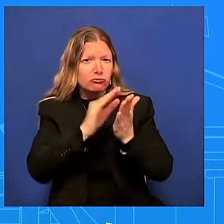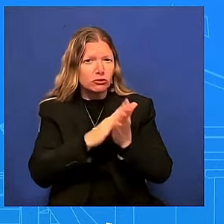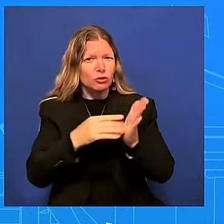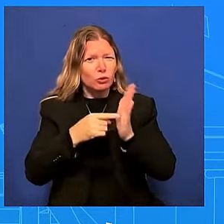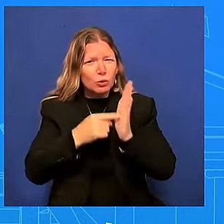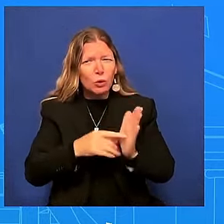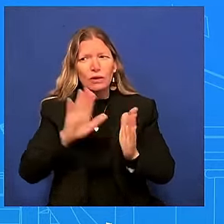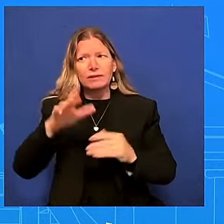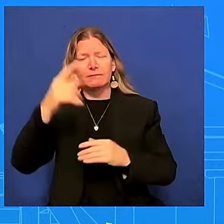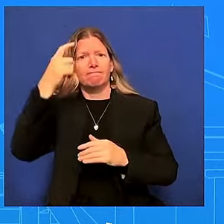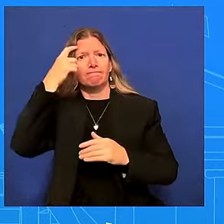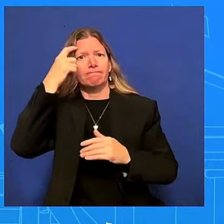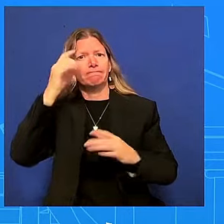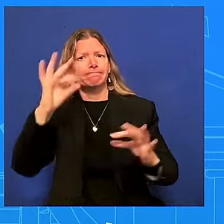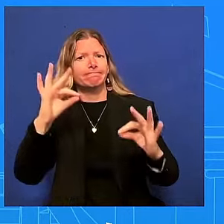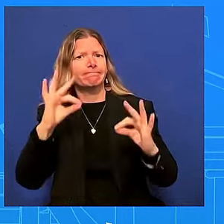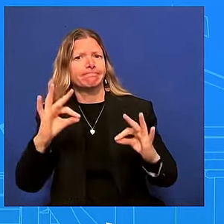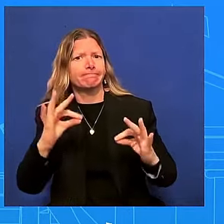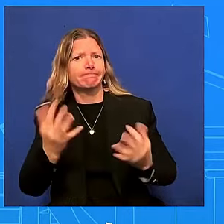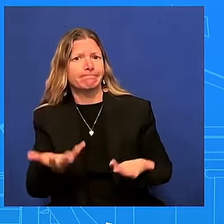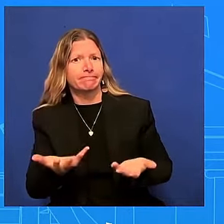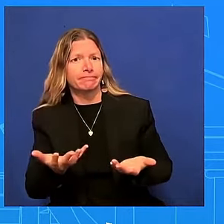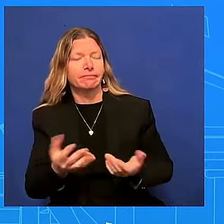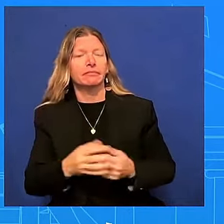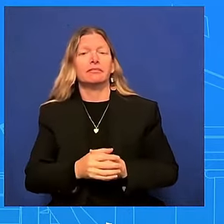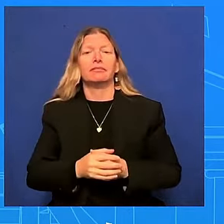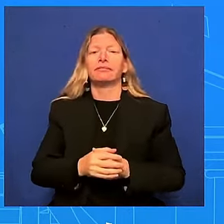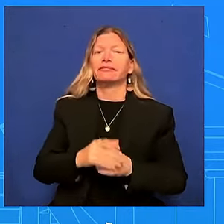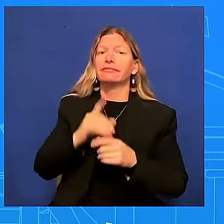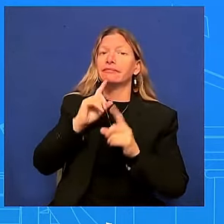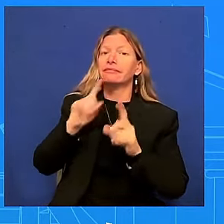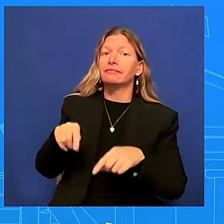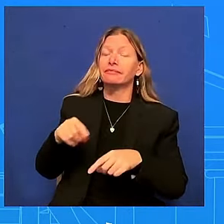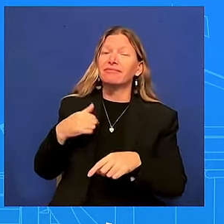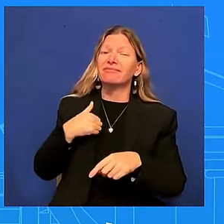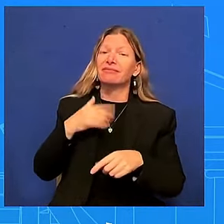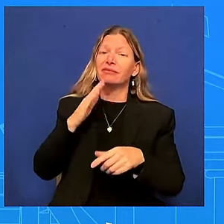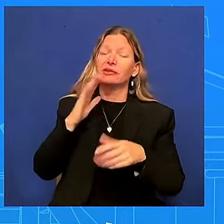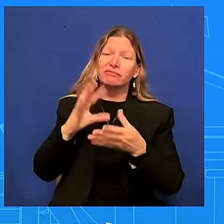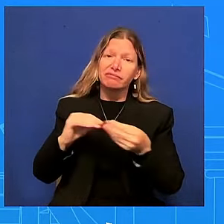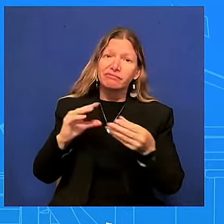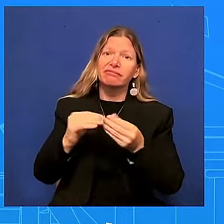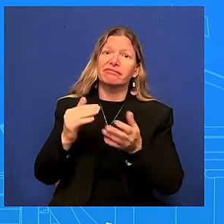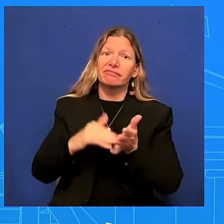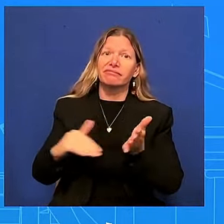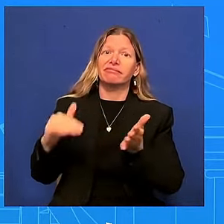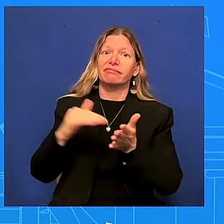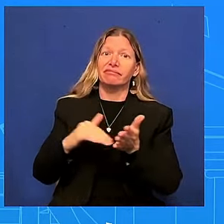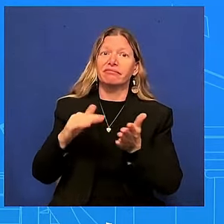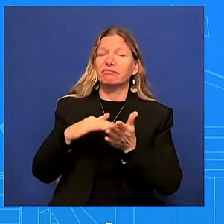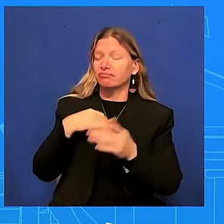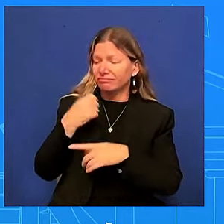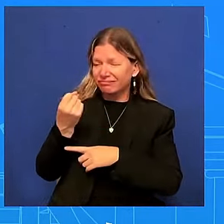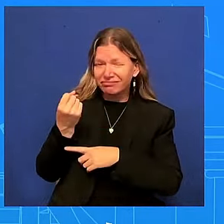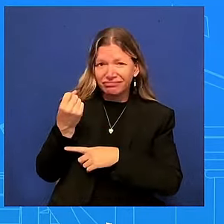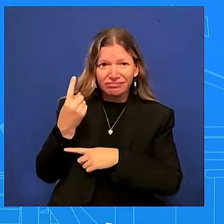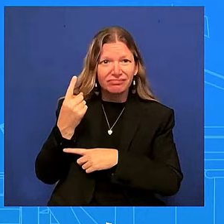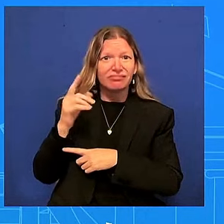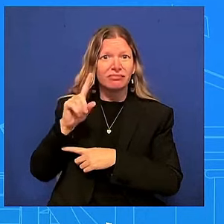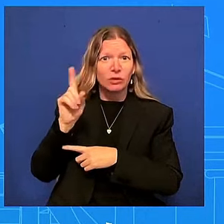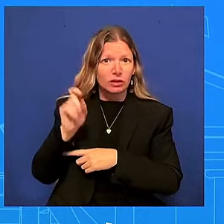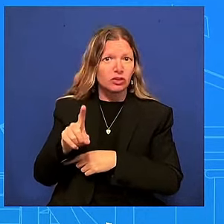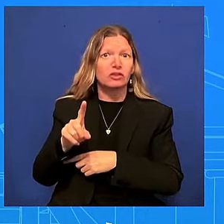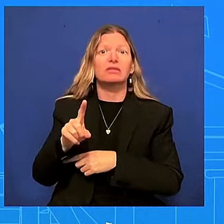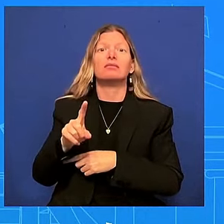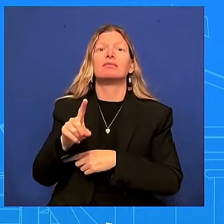get the question it is a fair question to ask we are not taking that away and that's why the president certainly has spoken to this uh as it